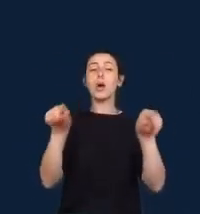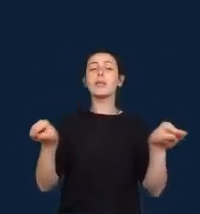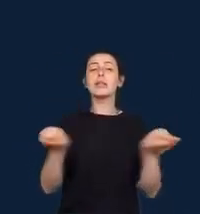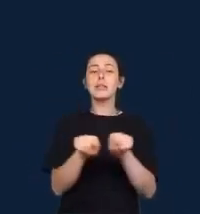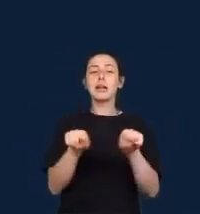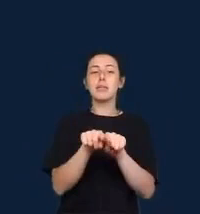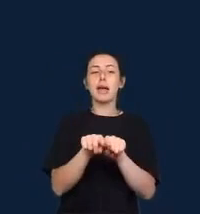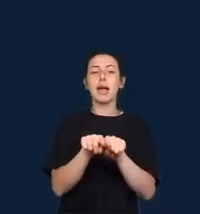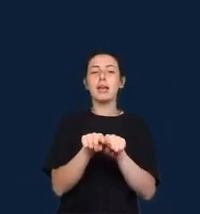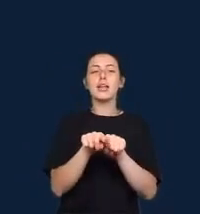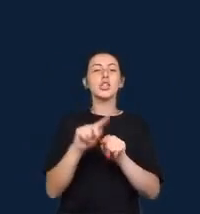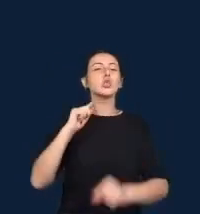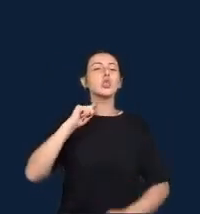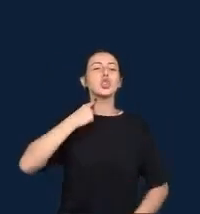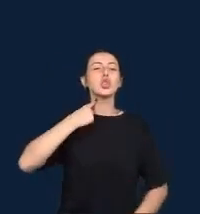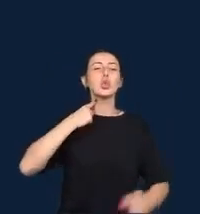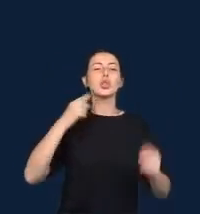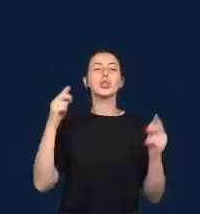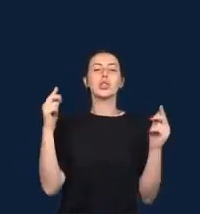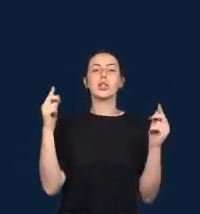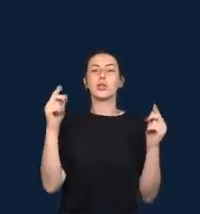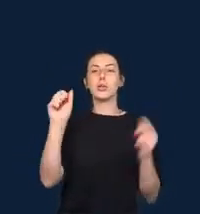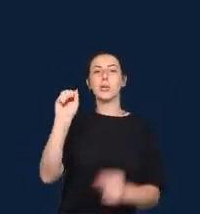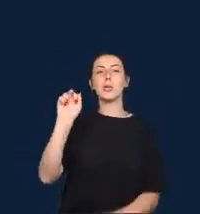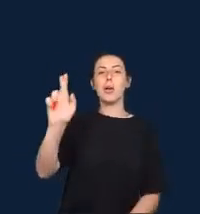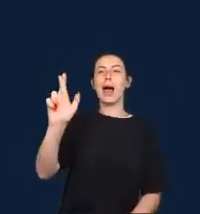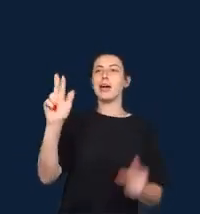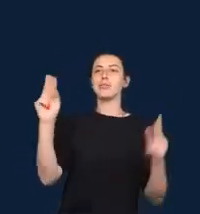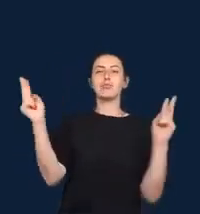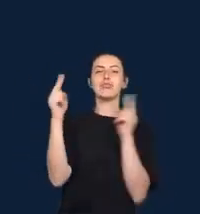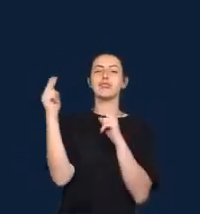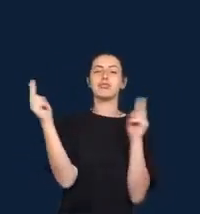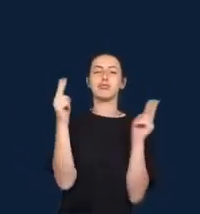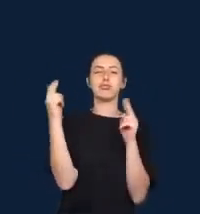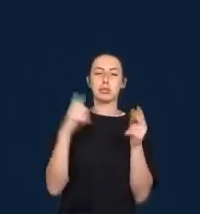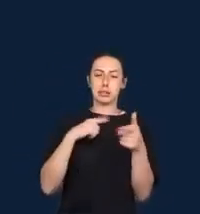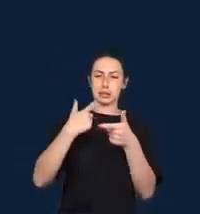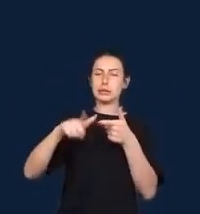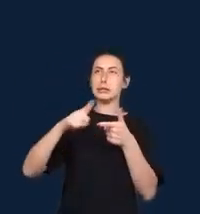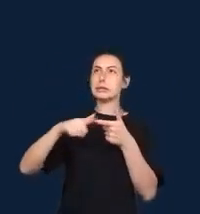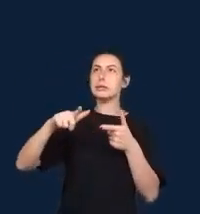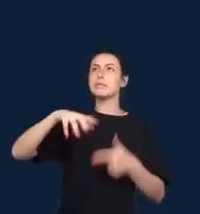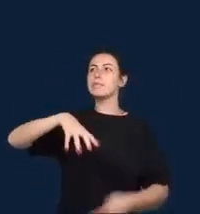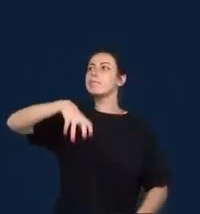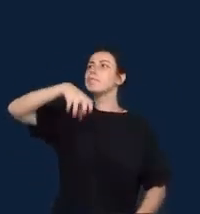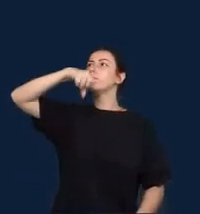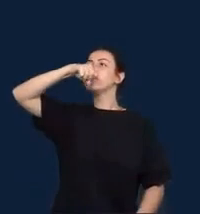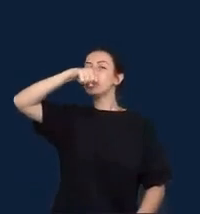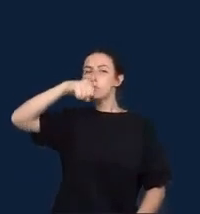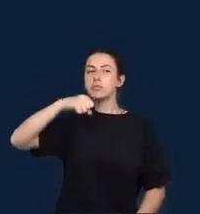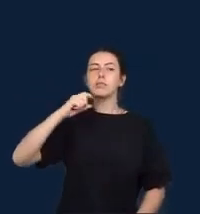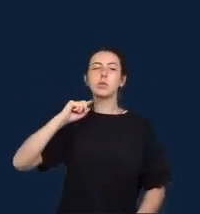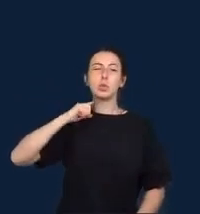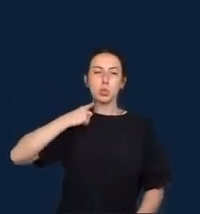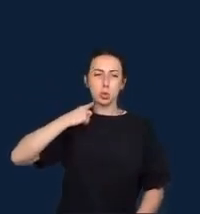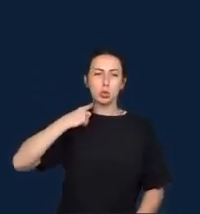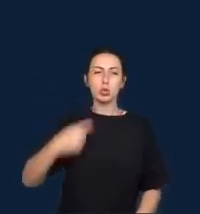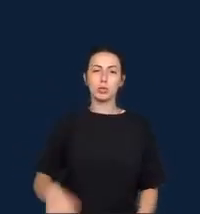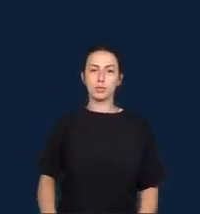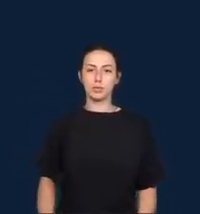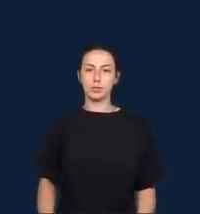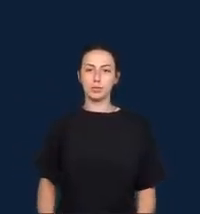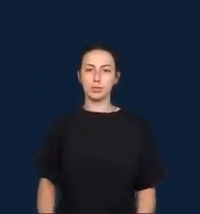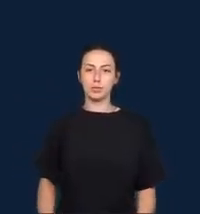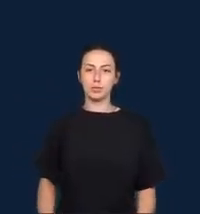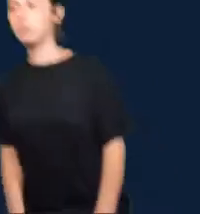focused on aspects of air quality, not monitored by official infrastructure. And it also discusses the